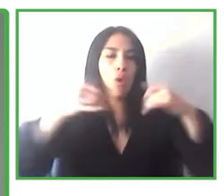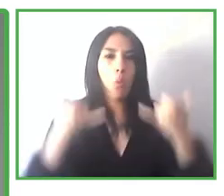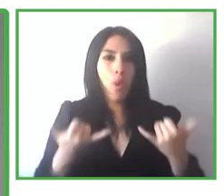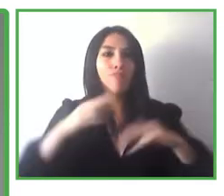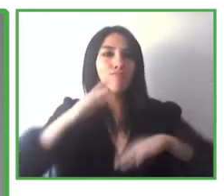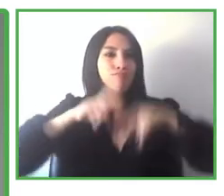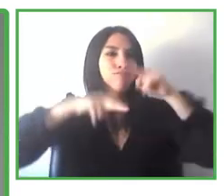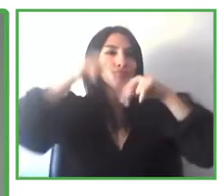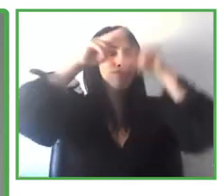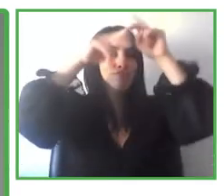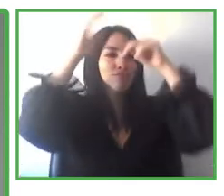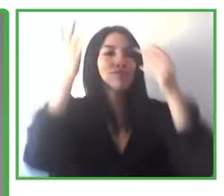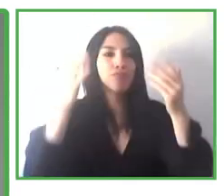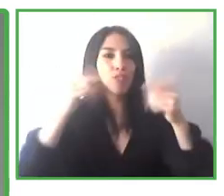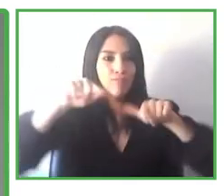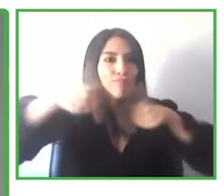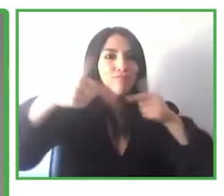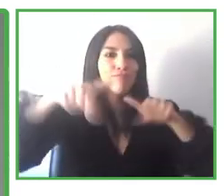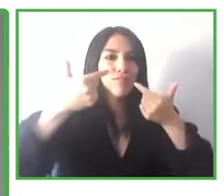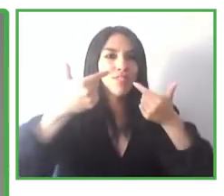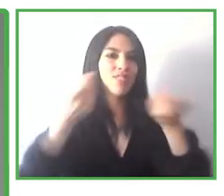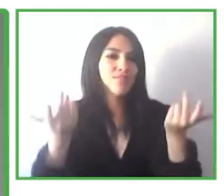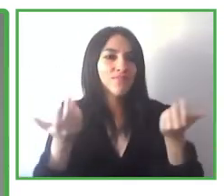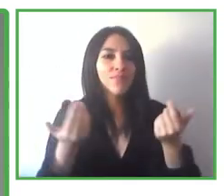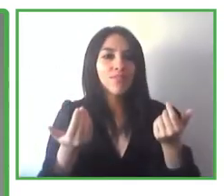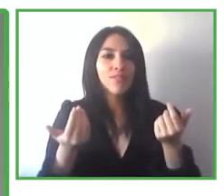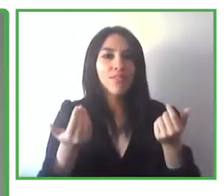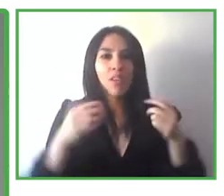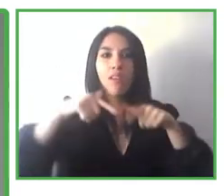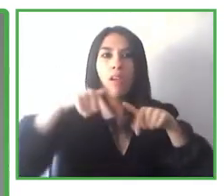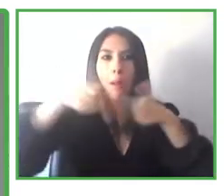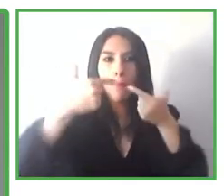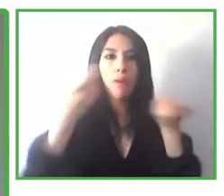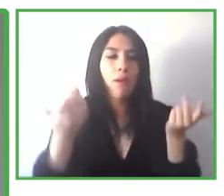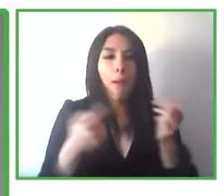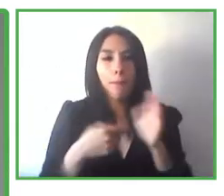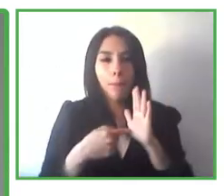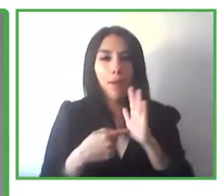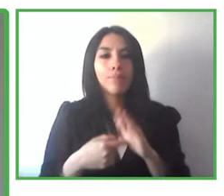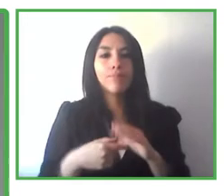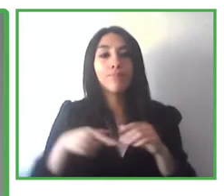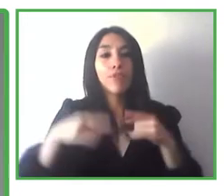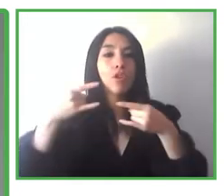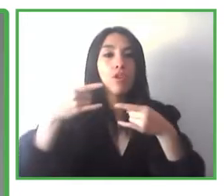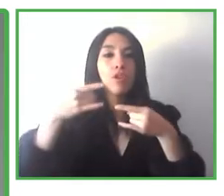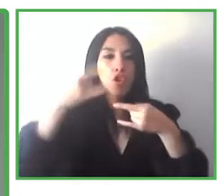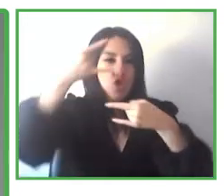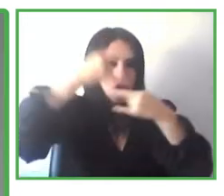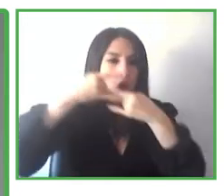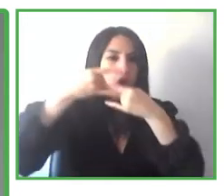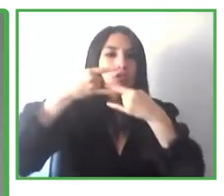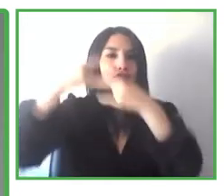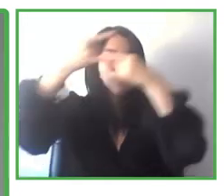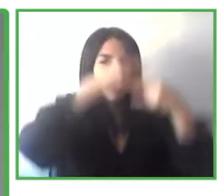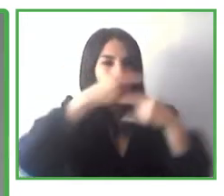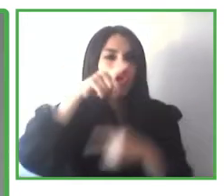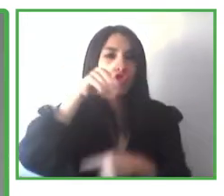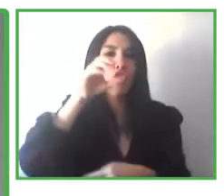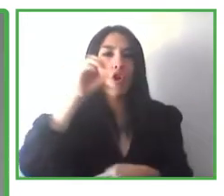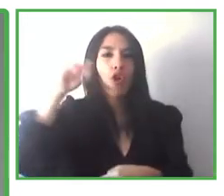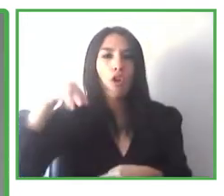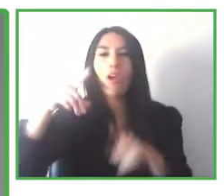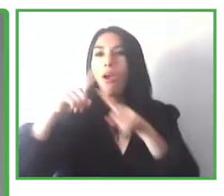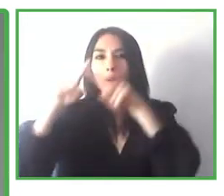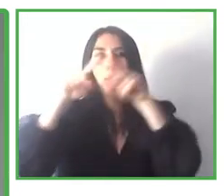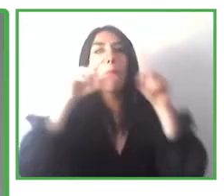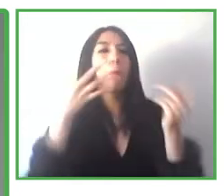unfortunately, with video conference systems, like Zoom, like Teams, or many other systems that we are